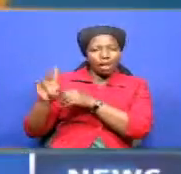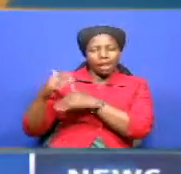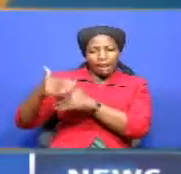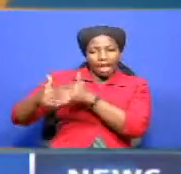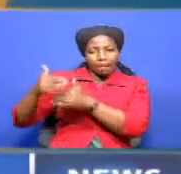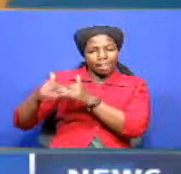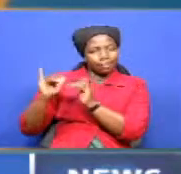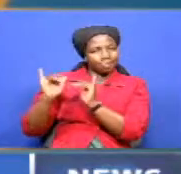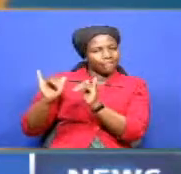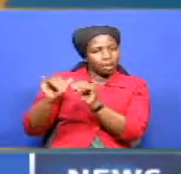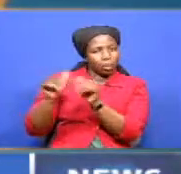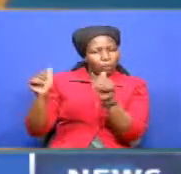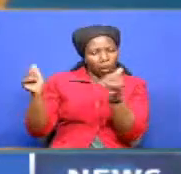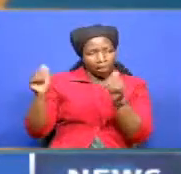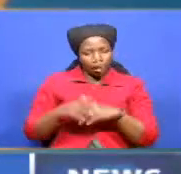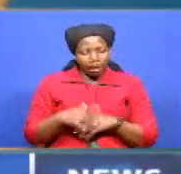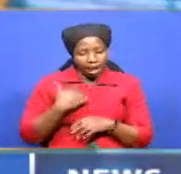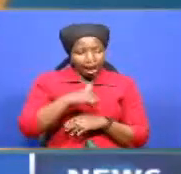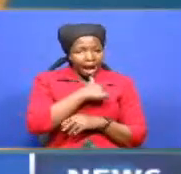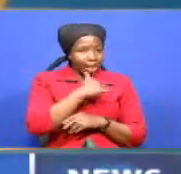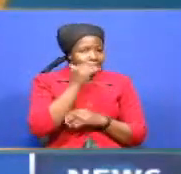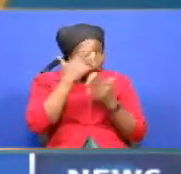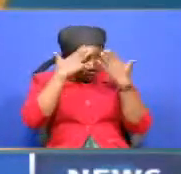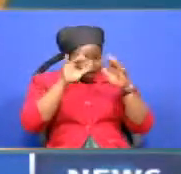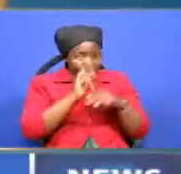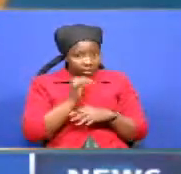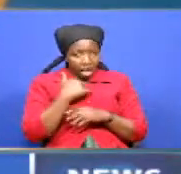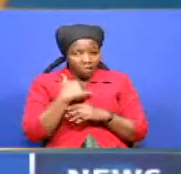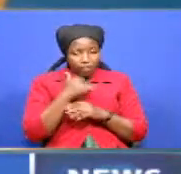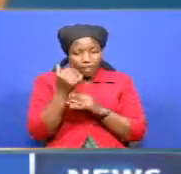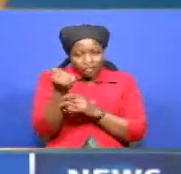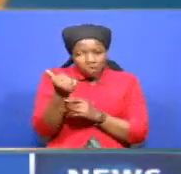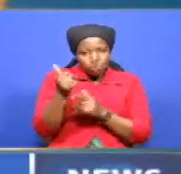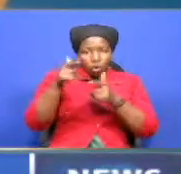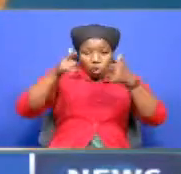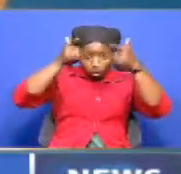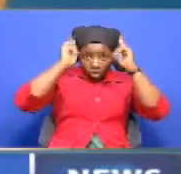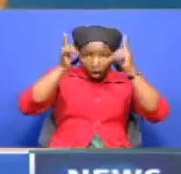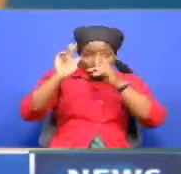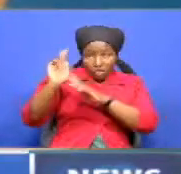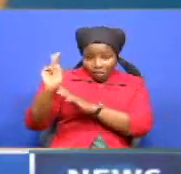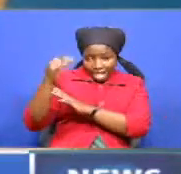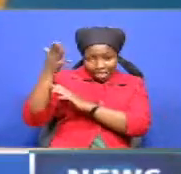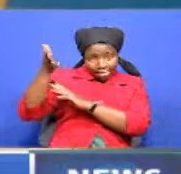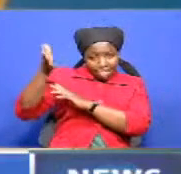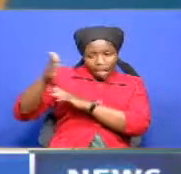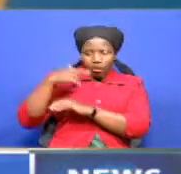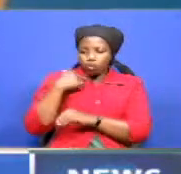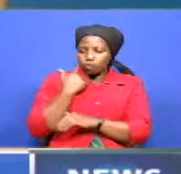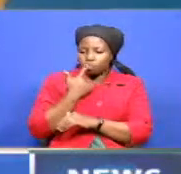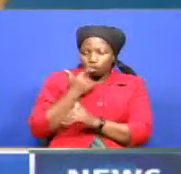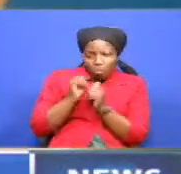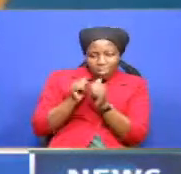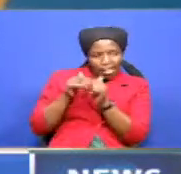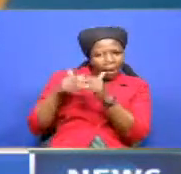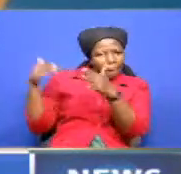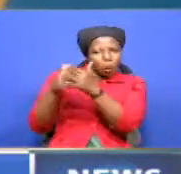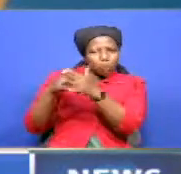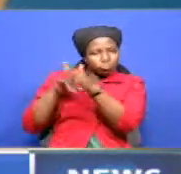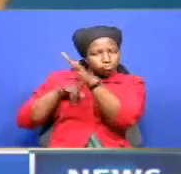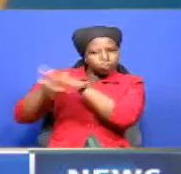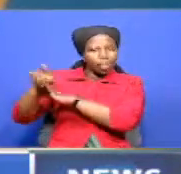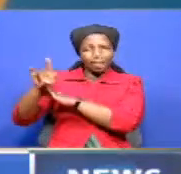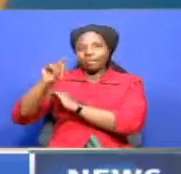And we are aware that there are a few tracks of Kenyan registration that have been denied access and entry into